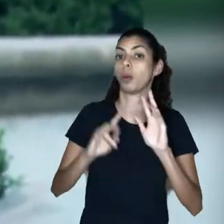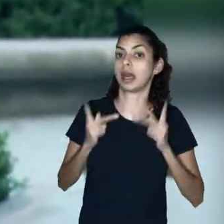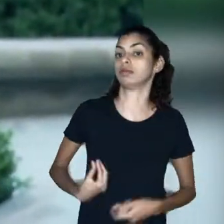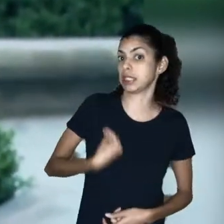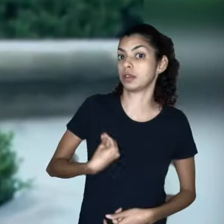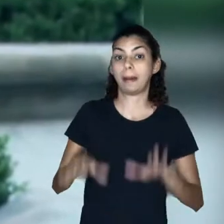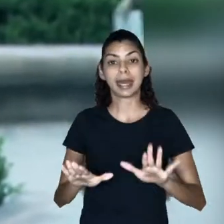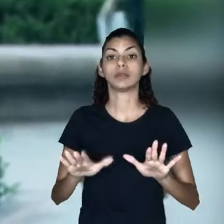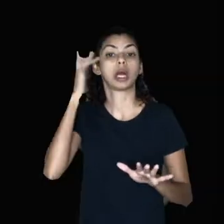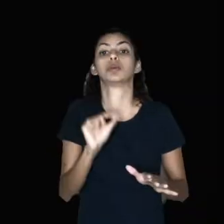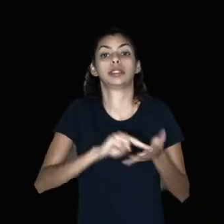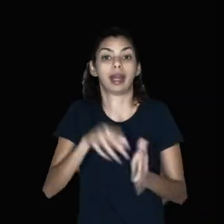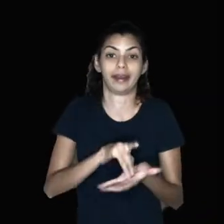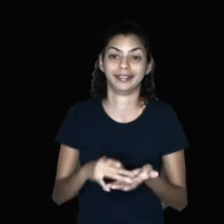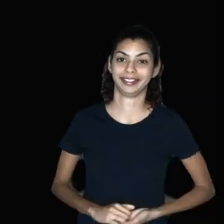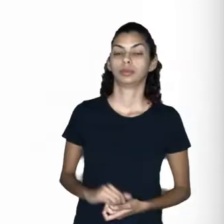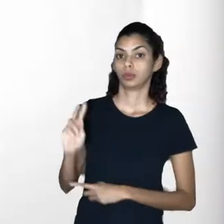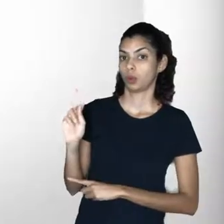but we don't even consider what they are.